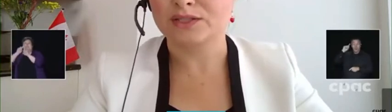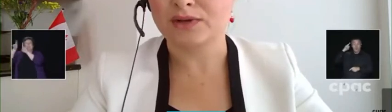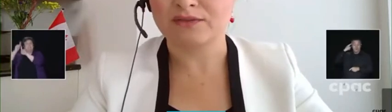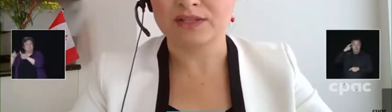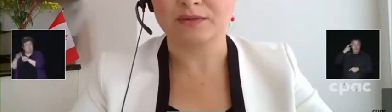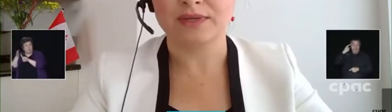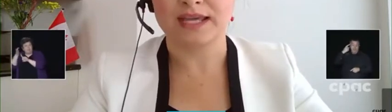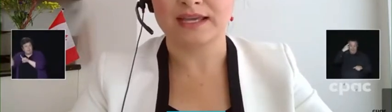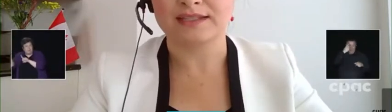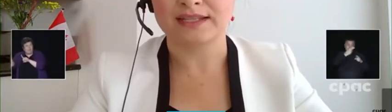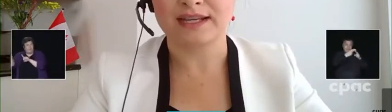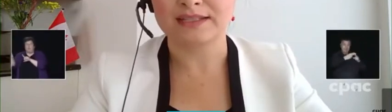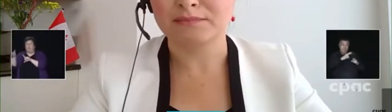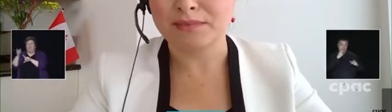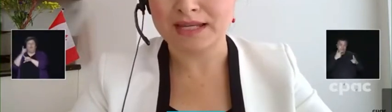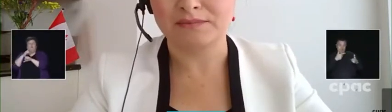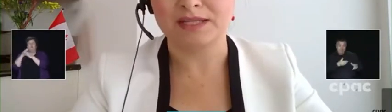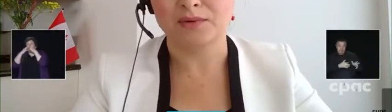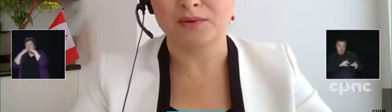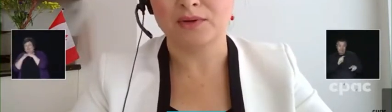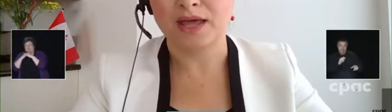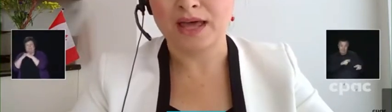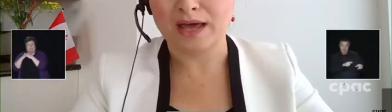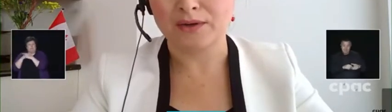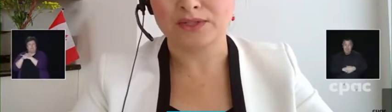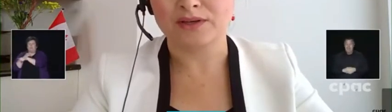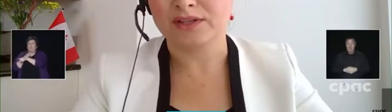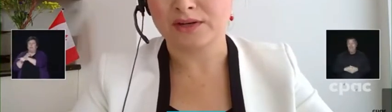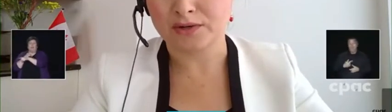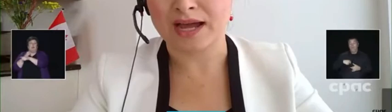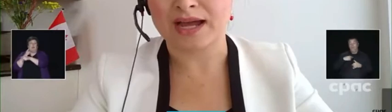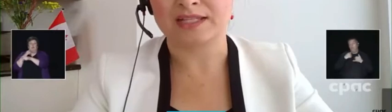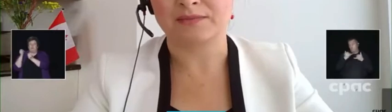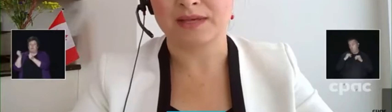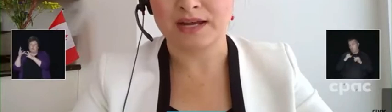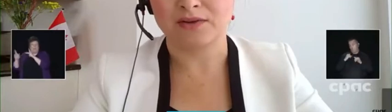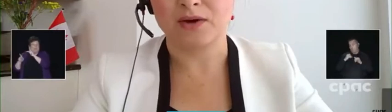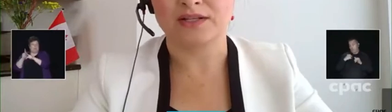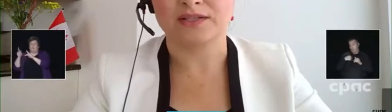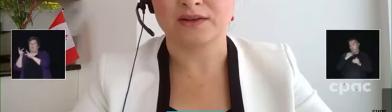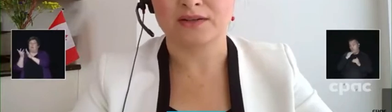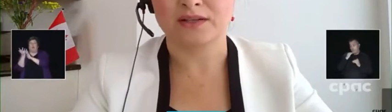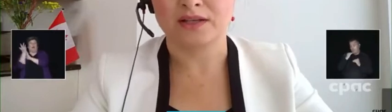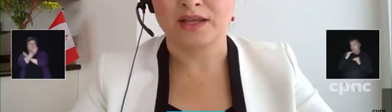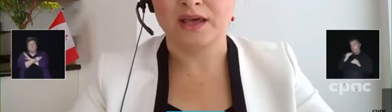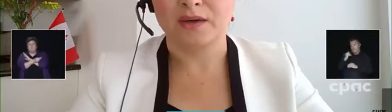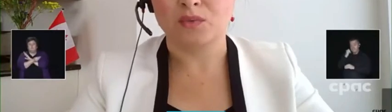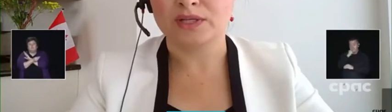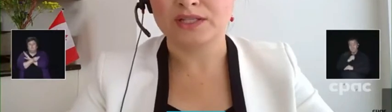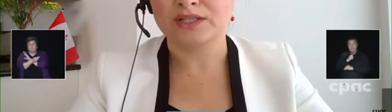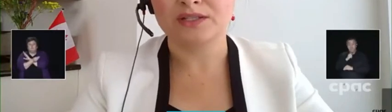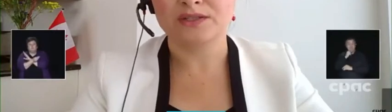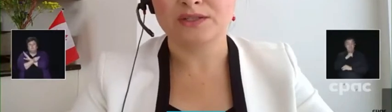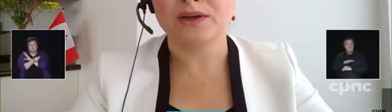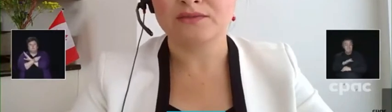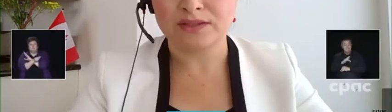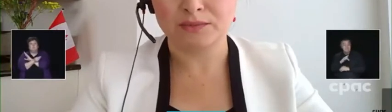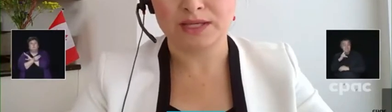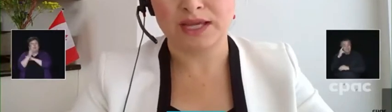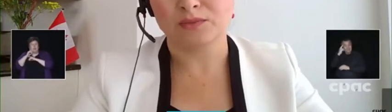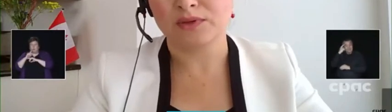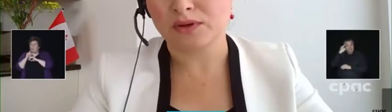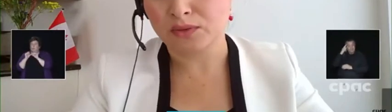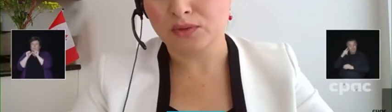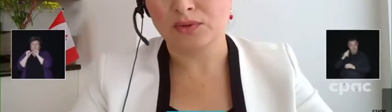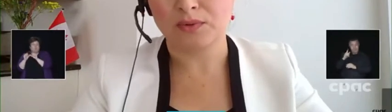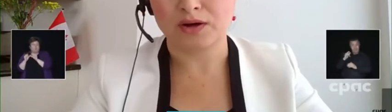We'll continue to do everything we can to get as many people out of their grasp in Afghanistan. And we'll continue to